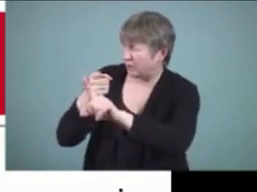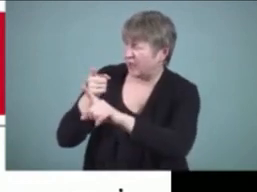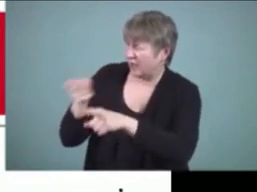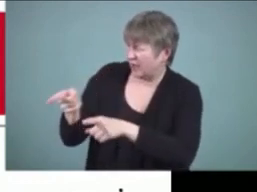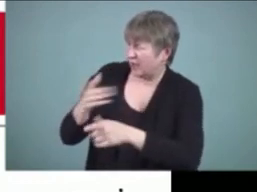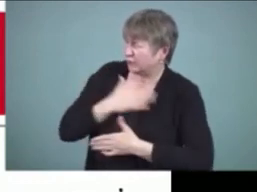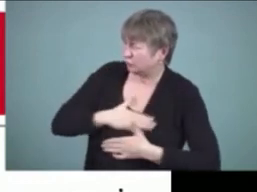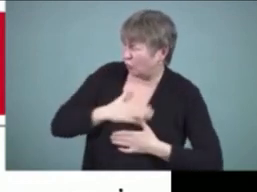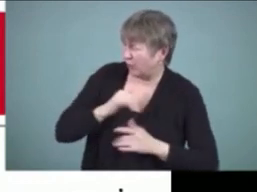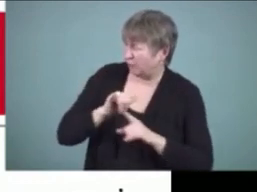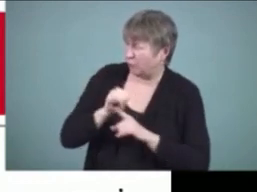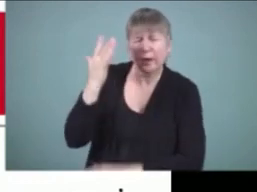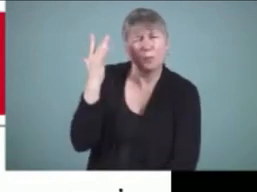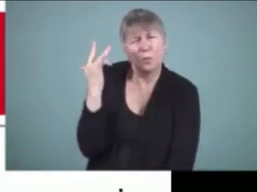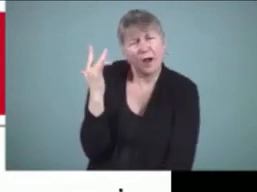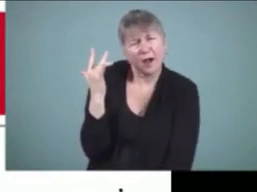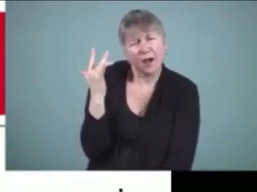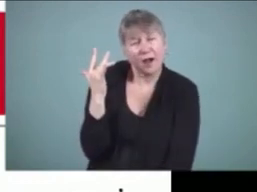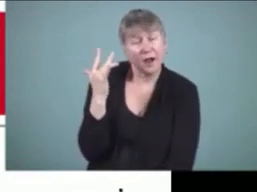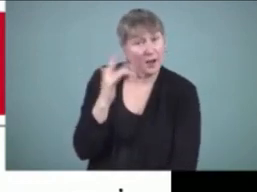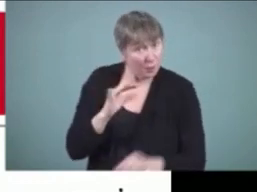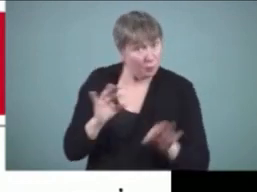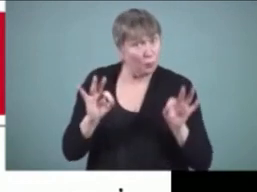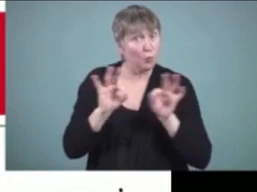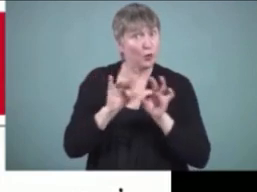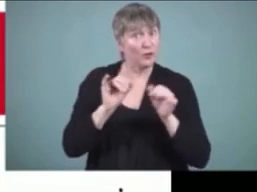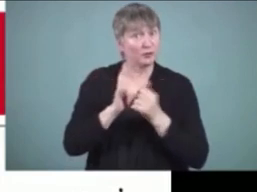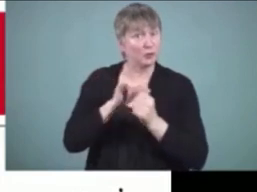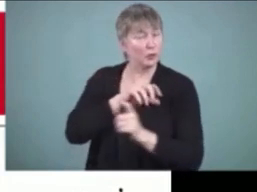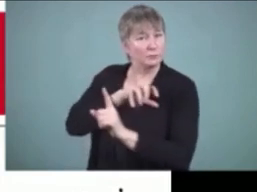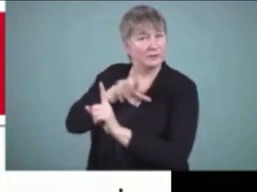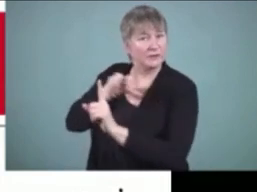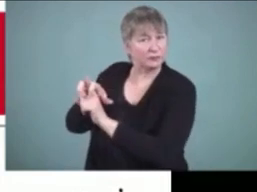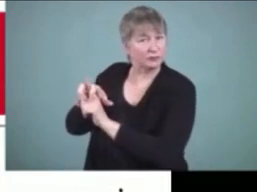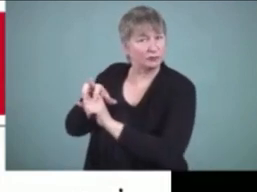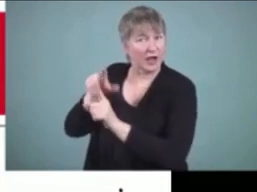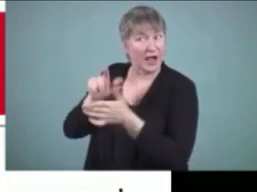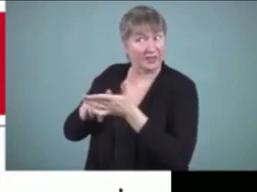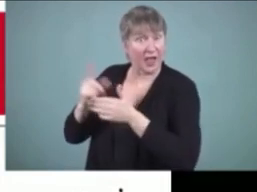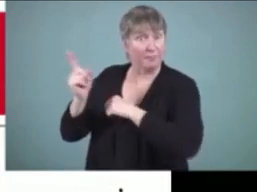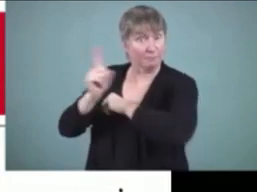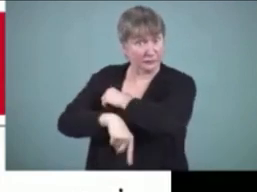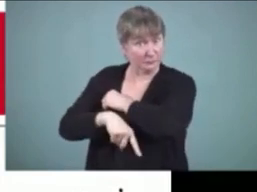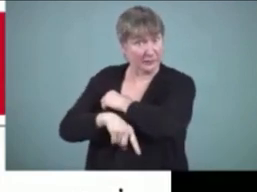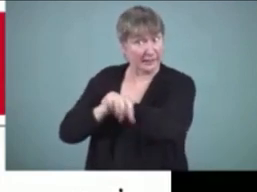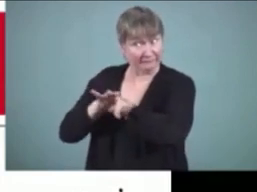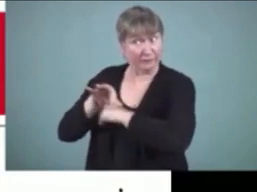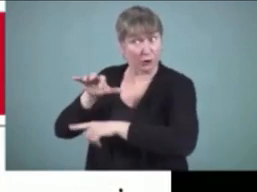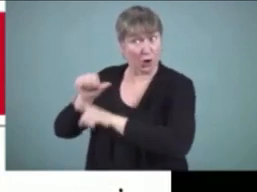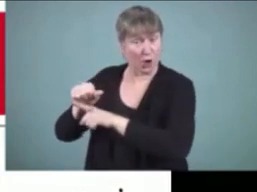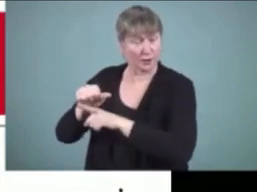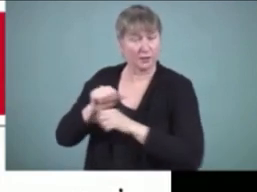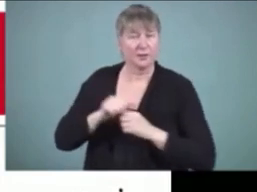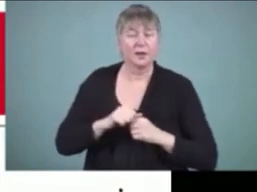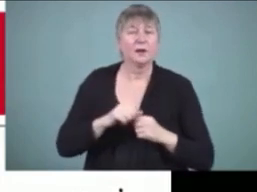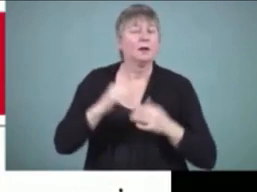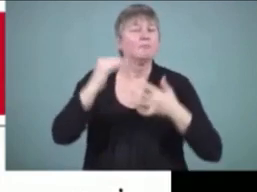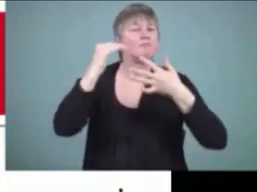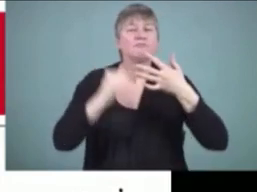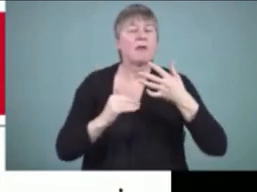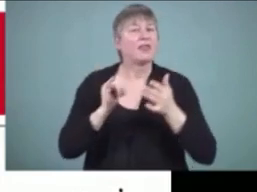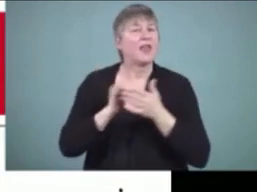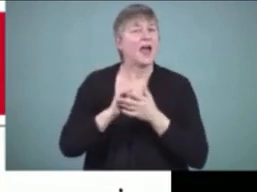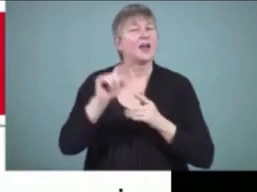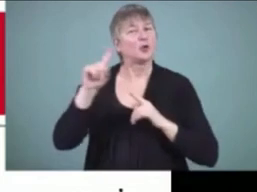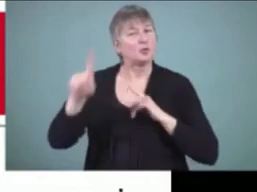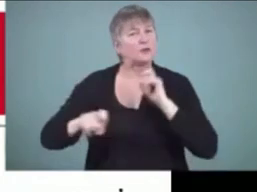of it? And is it worth taking the risk of discovery and the reamplifications if you're caught? People have tried to answer those kinds of questions